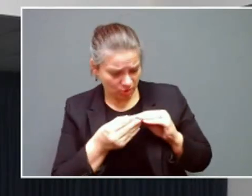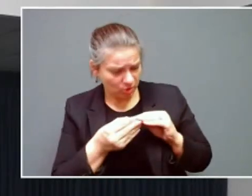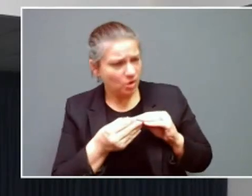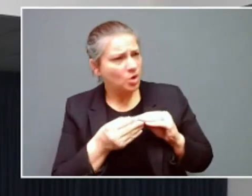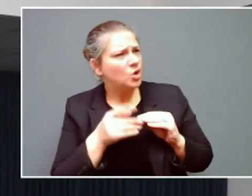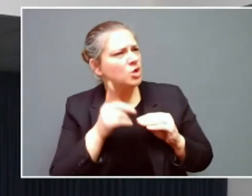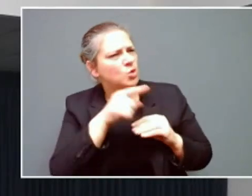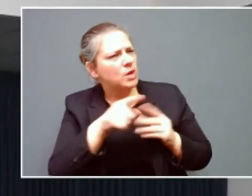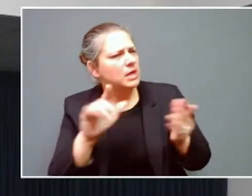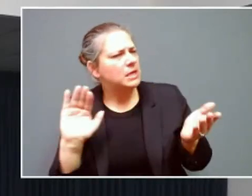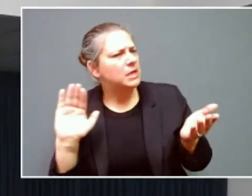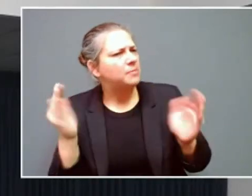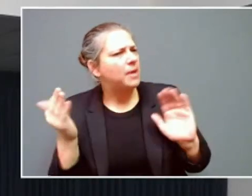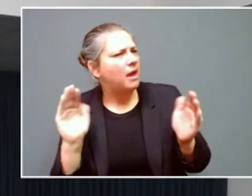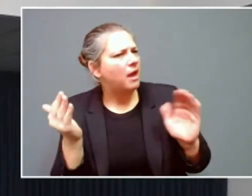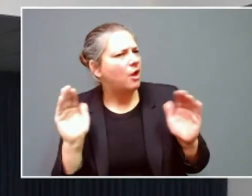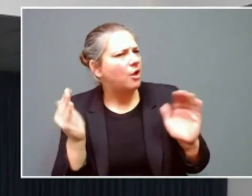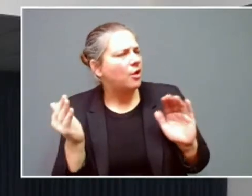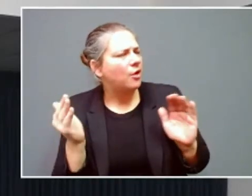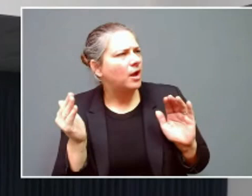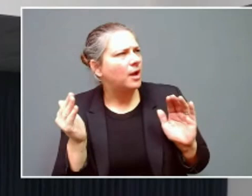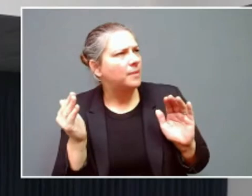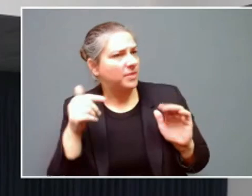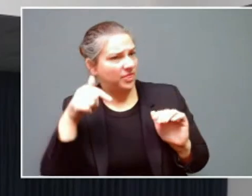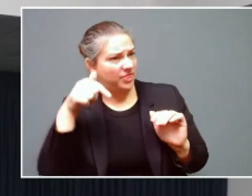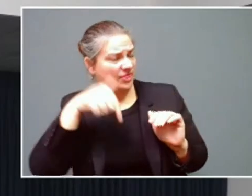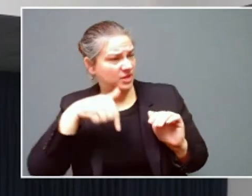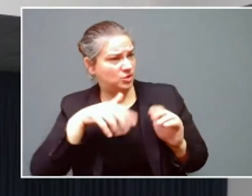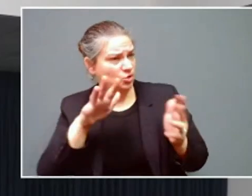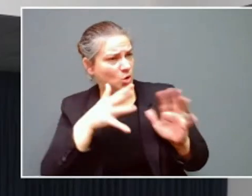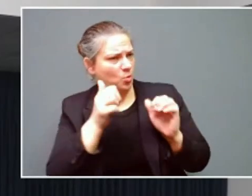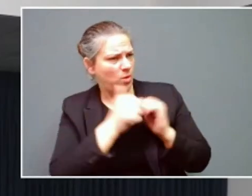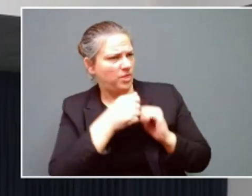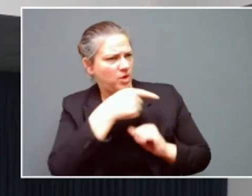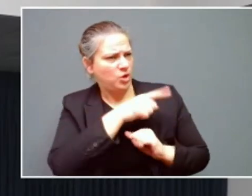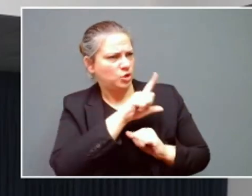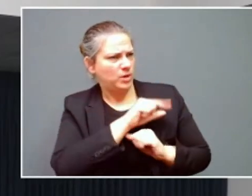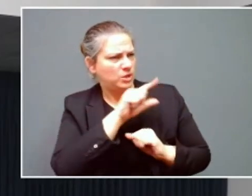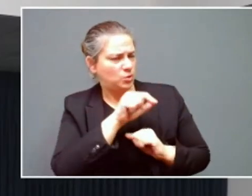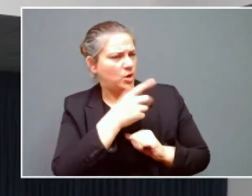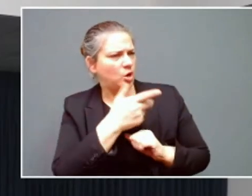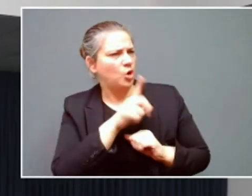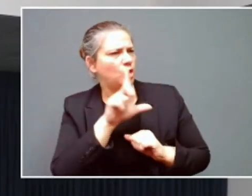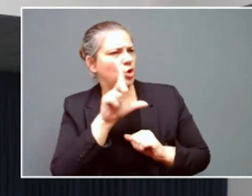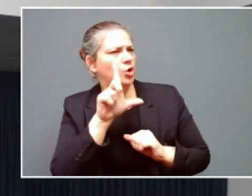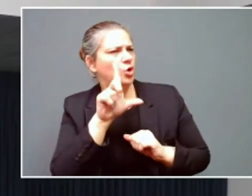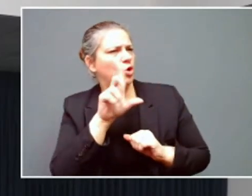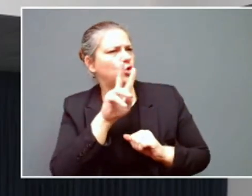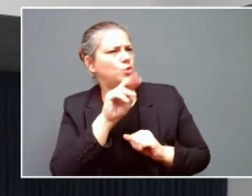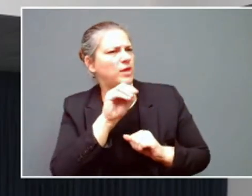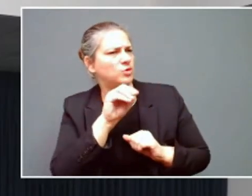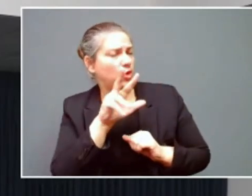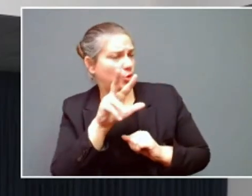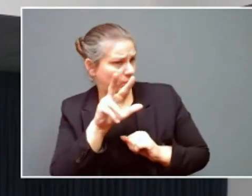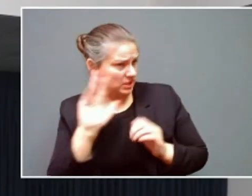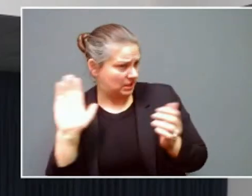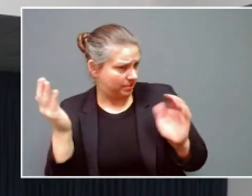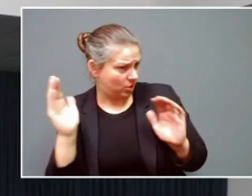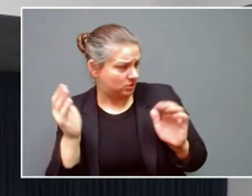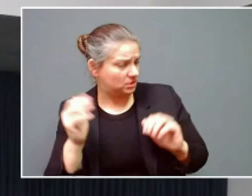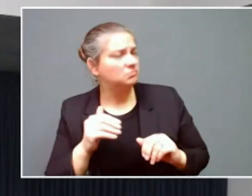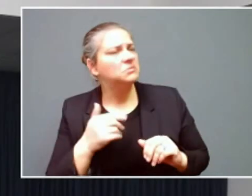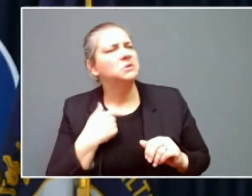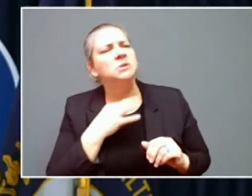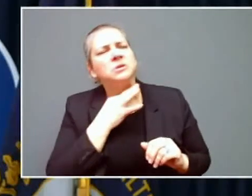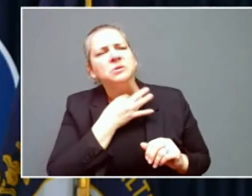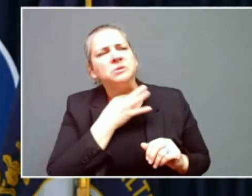this potential storm to 2020 and even 2003. And I'm also curious if there's a plan to